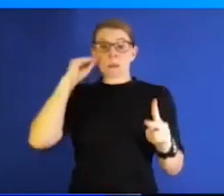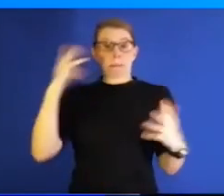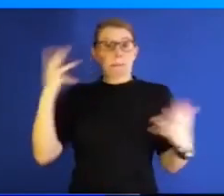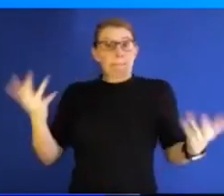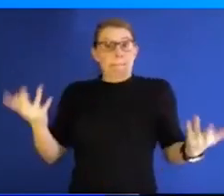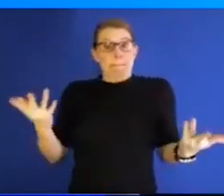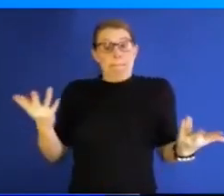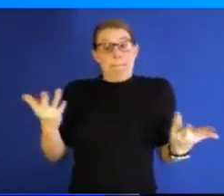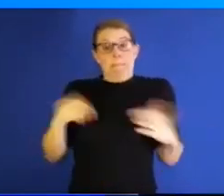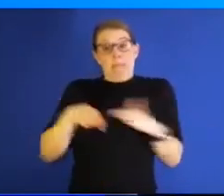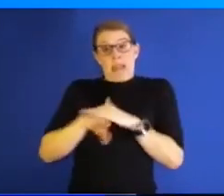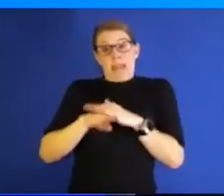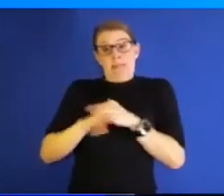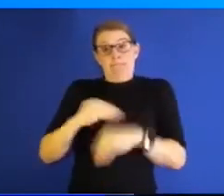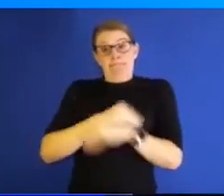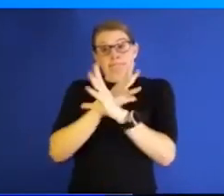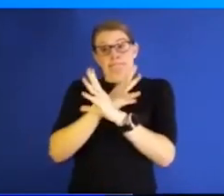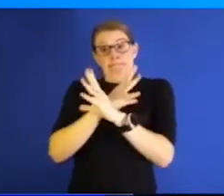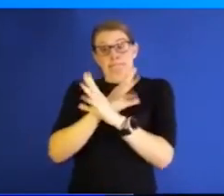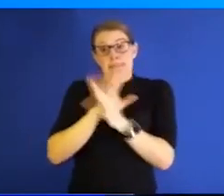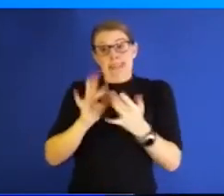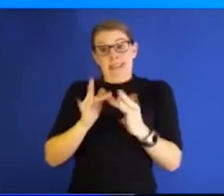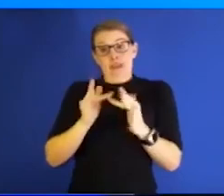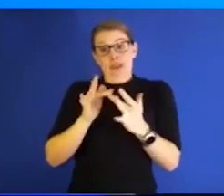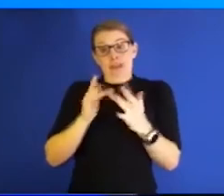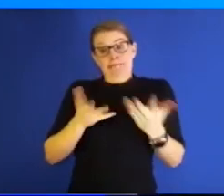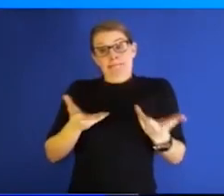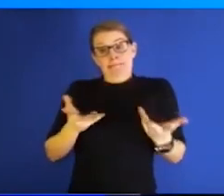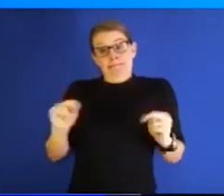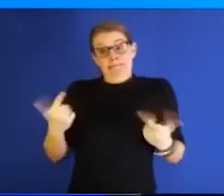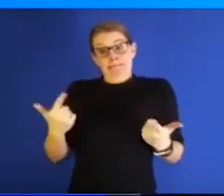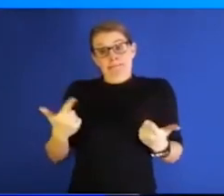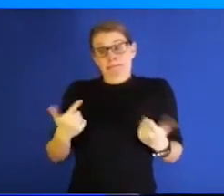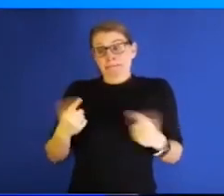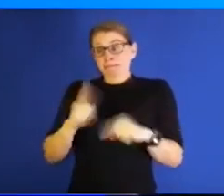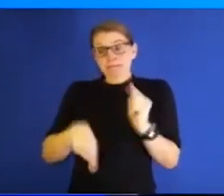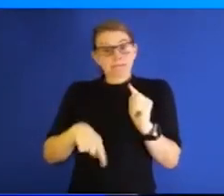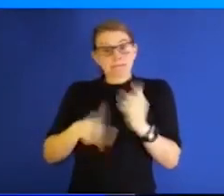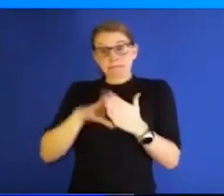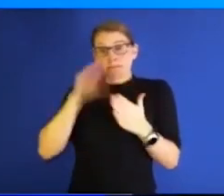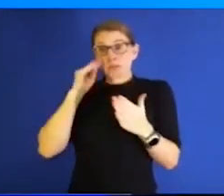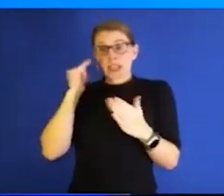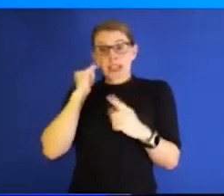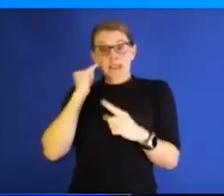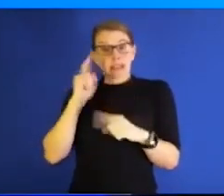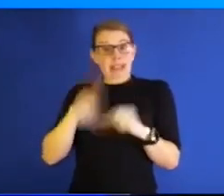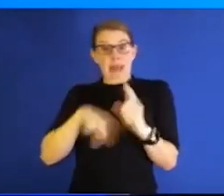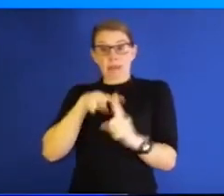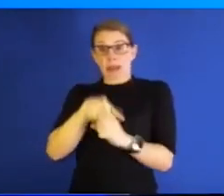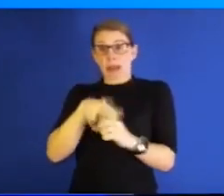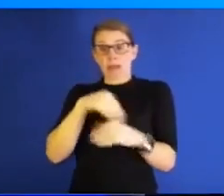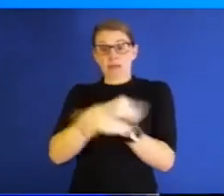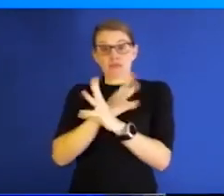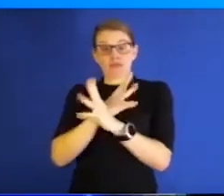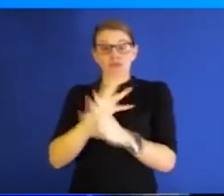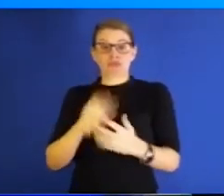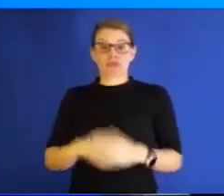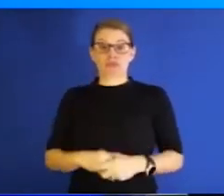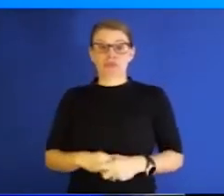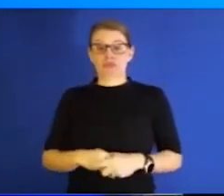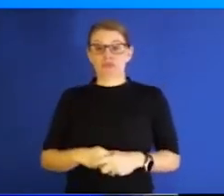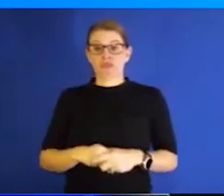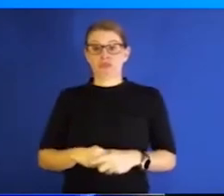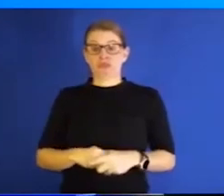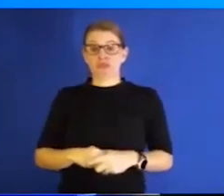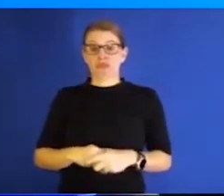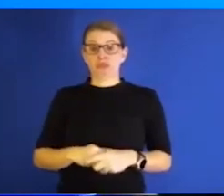access to reasonable Internet. And so you really can't do remote learning if you can't plug in. We had students on Indian reservations that